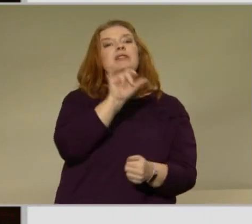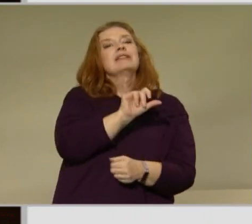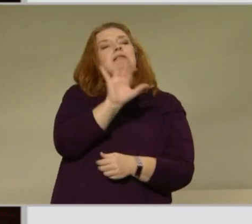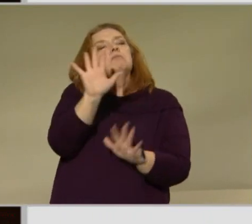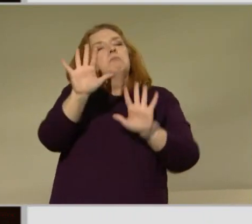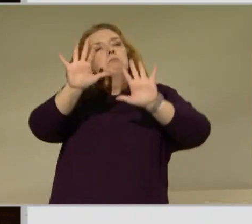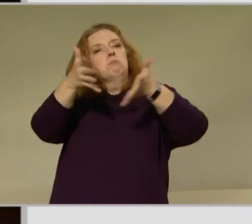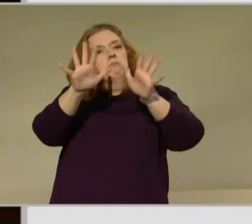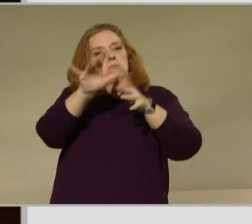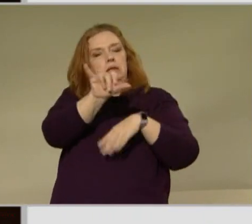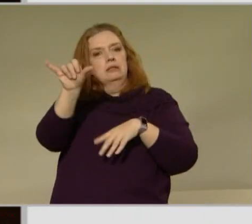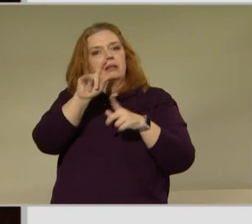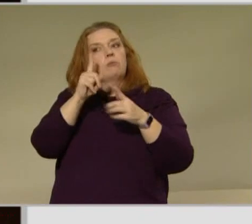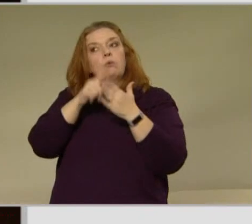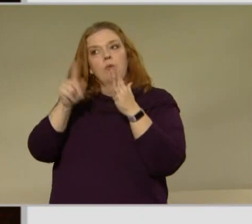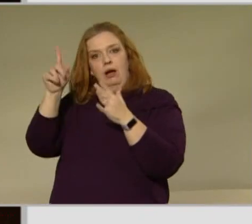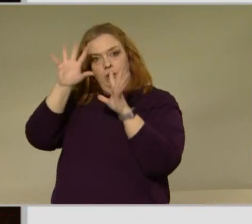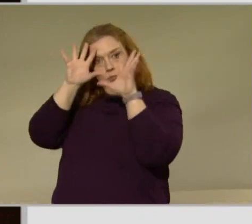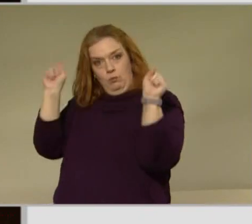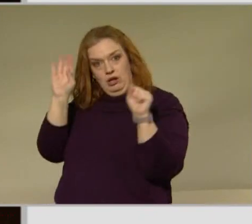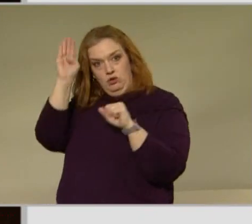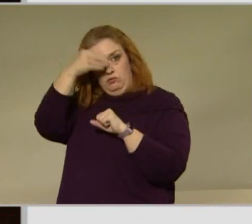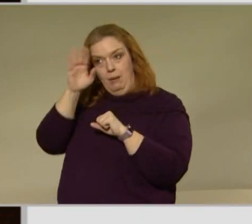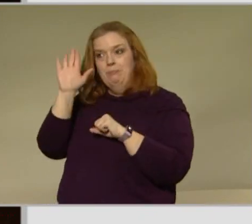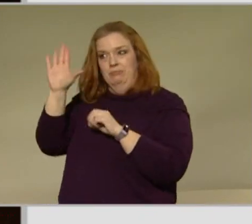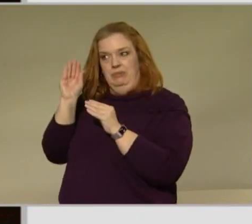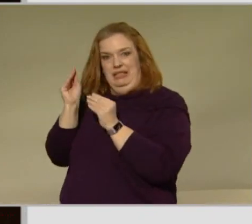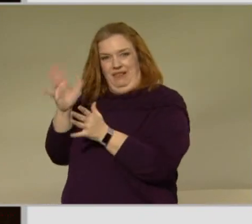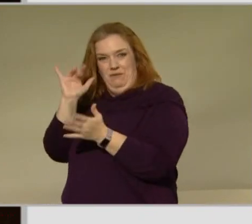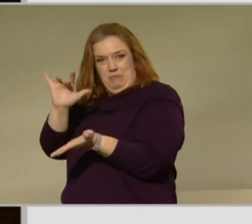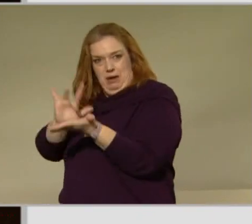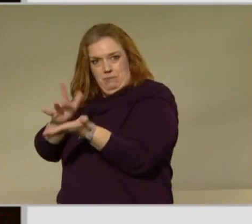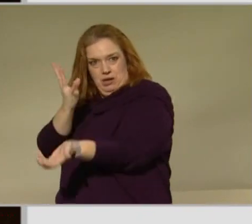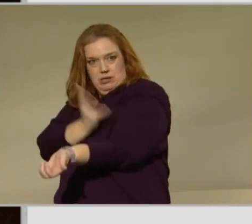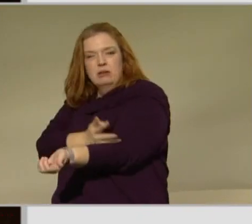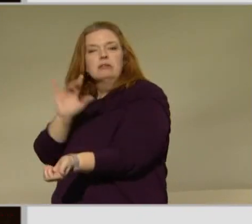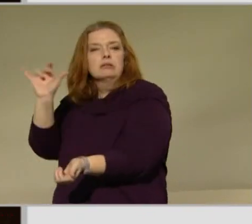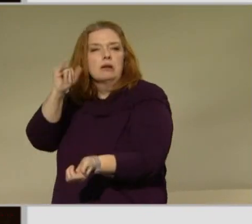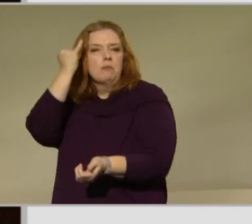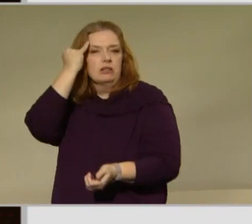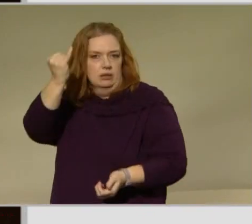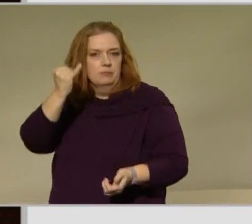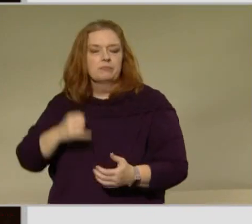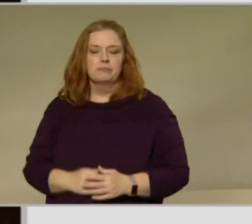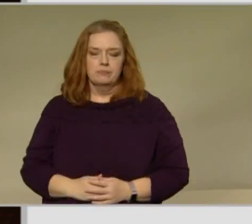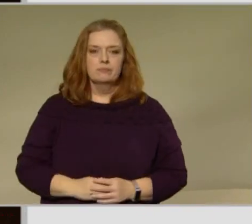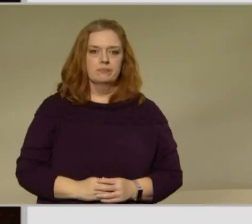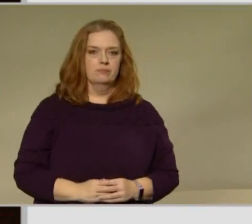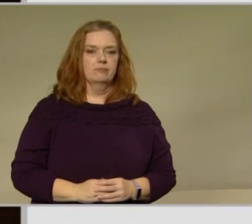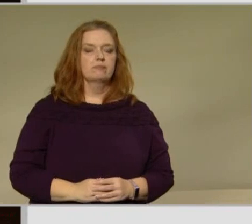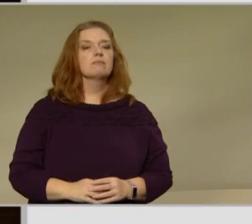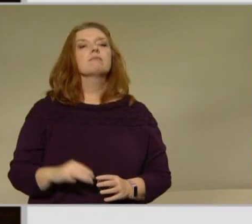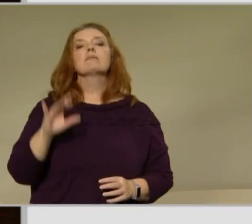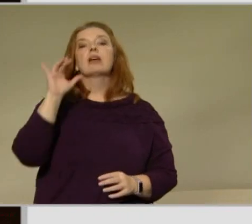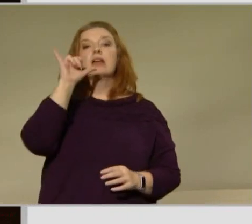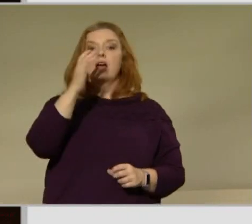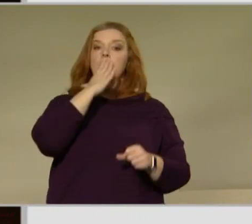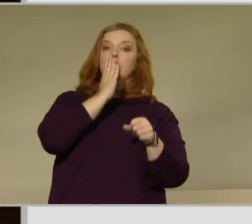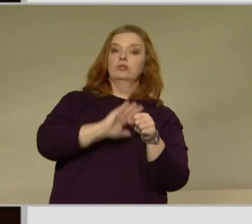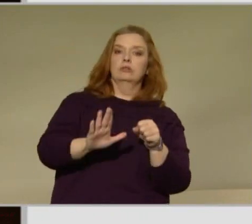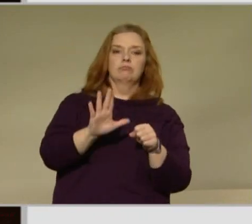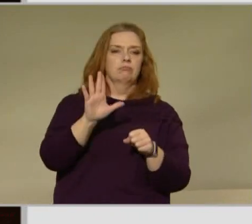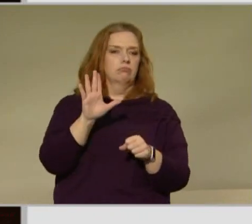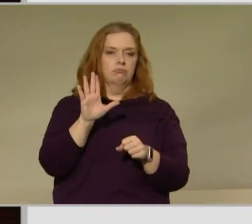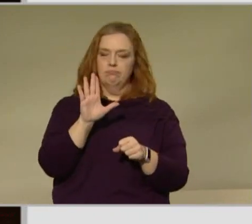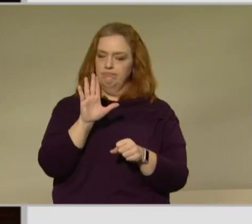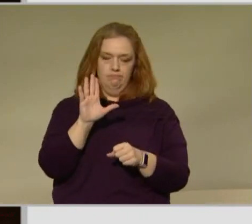as he became ill with COVID and we are hopeful but these measures are not enough we know that the vaccine won't be here